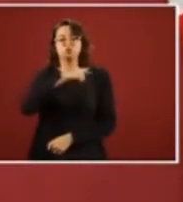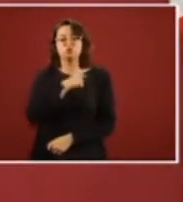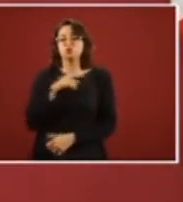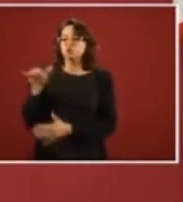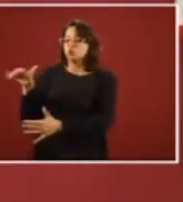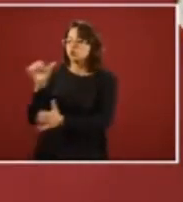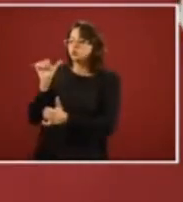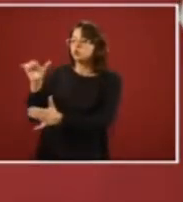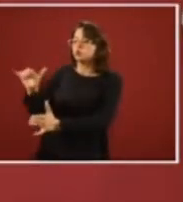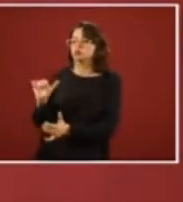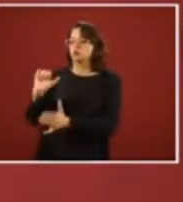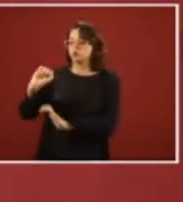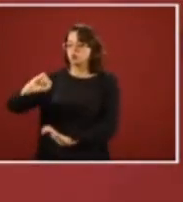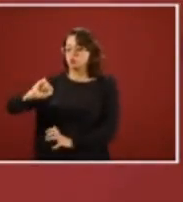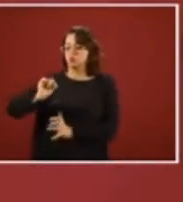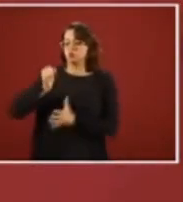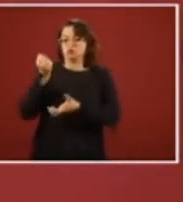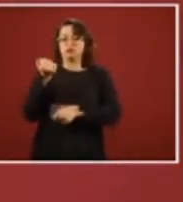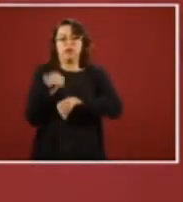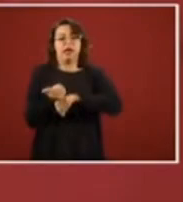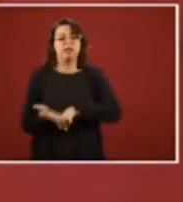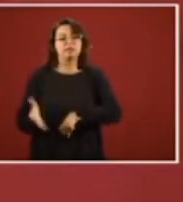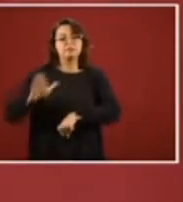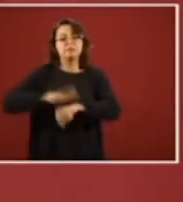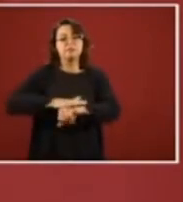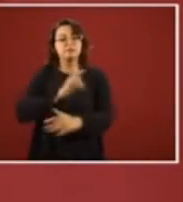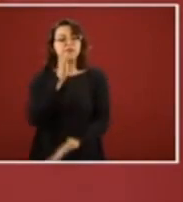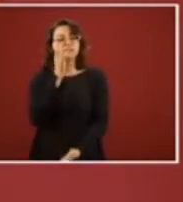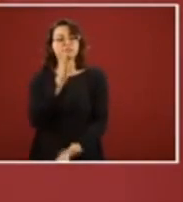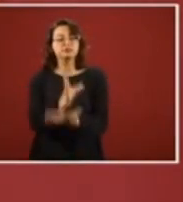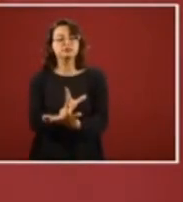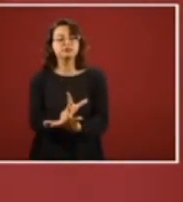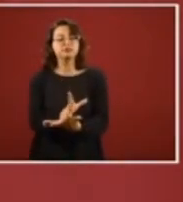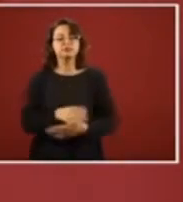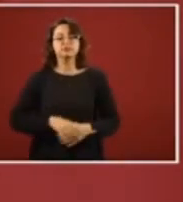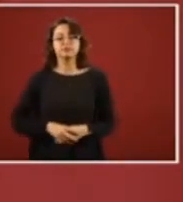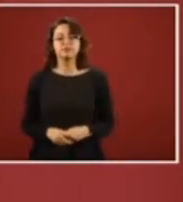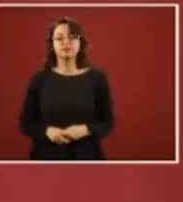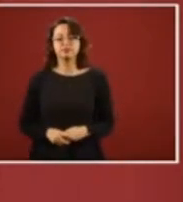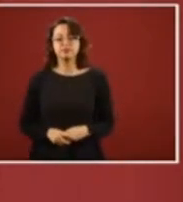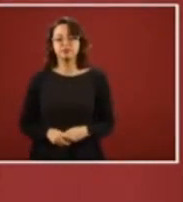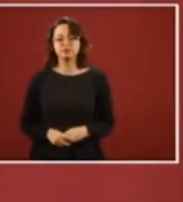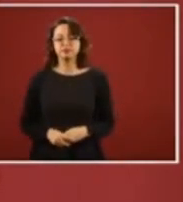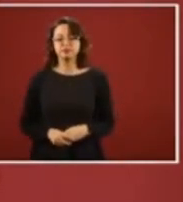We are simply administrators of the funds of the people.